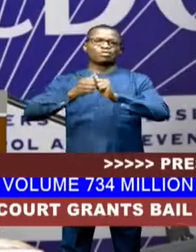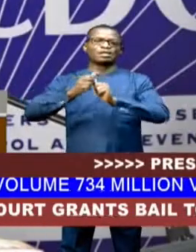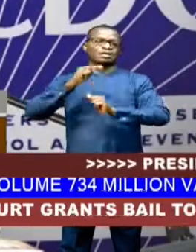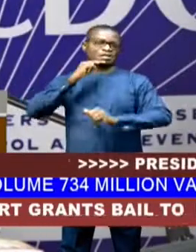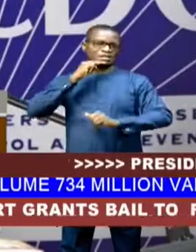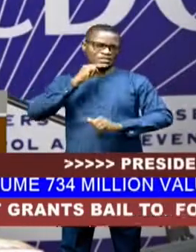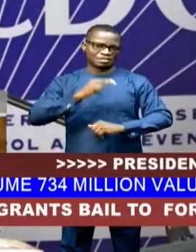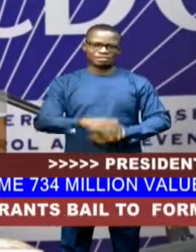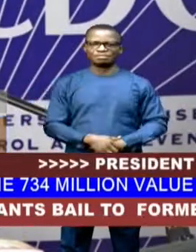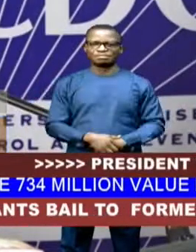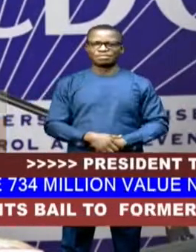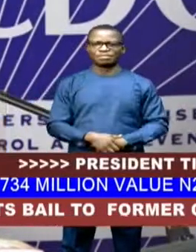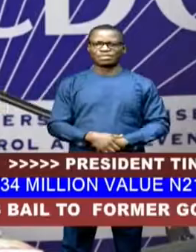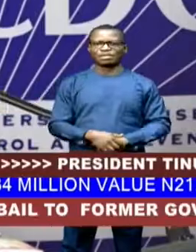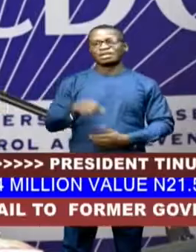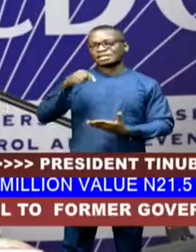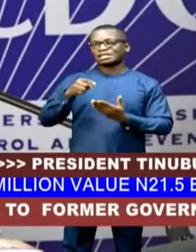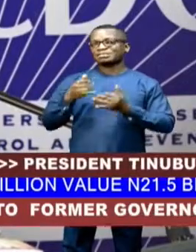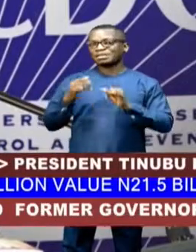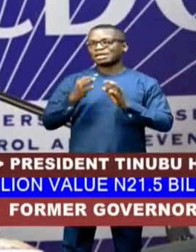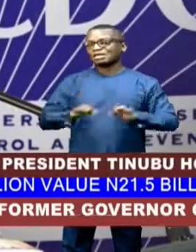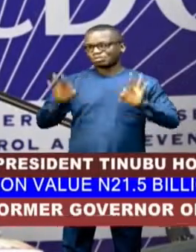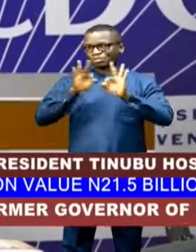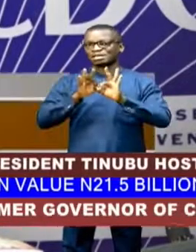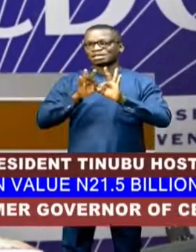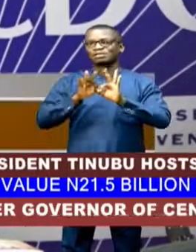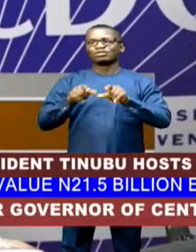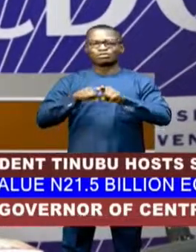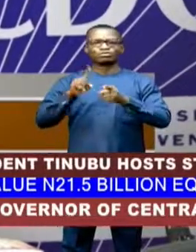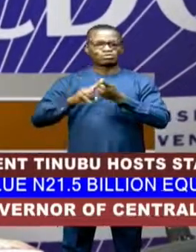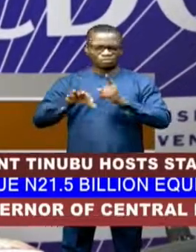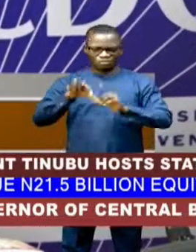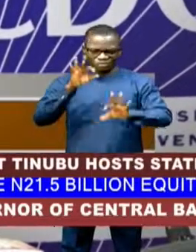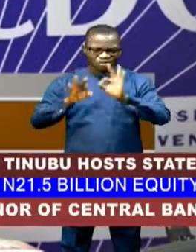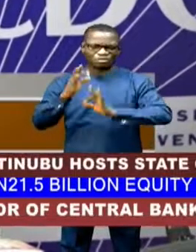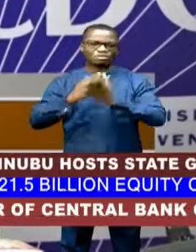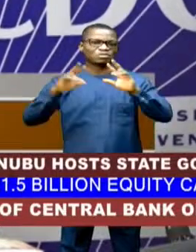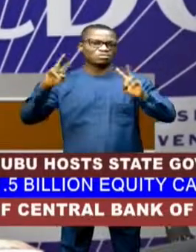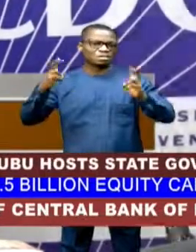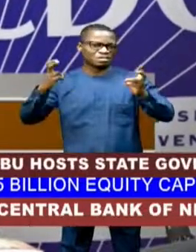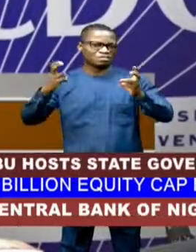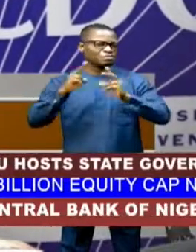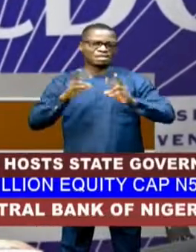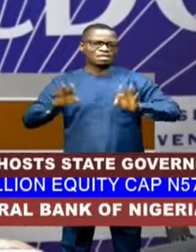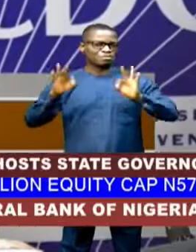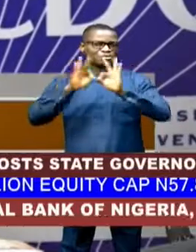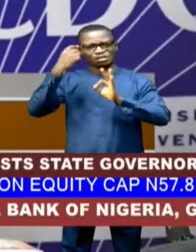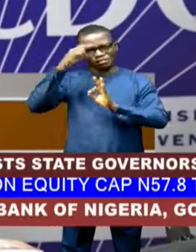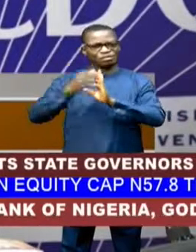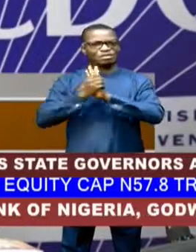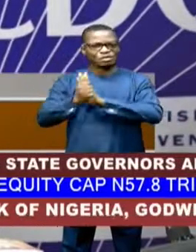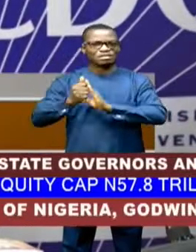scientists play a vital role in quickly detecting and confirming cases, which is crucial for an effective disease